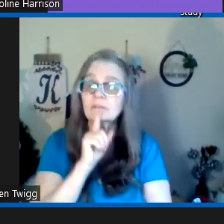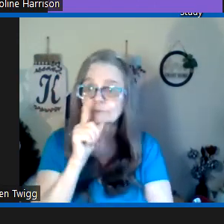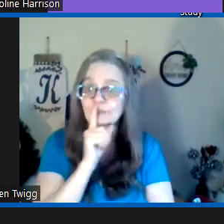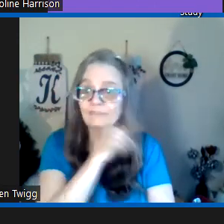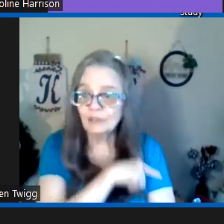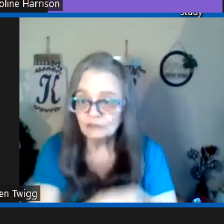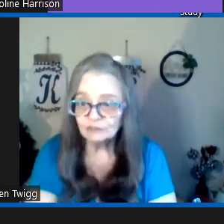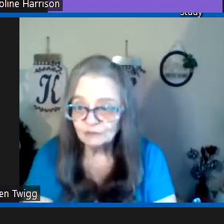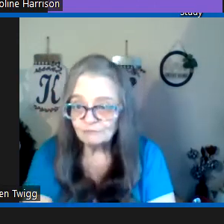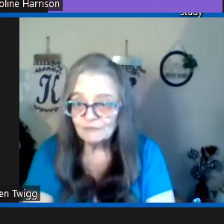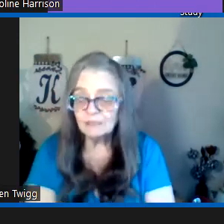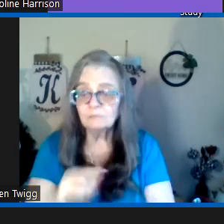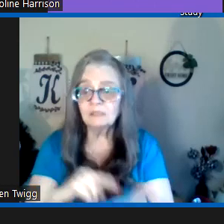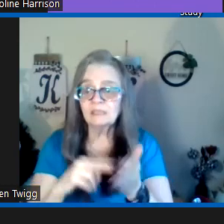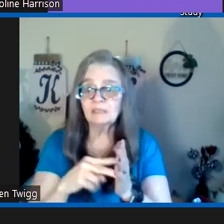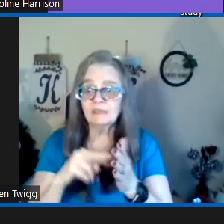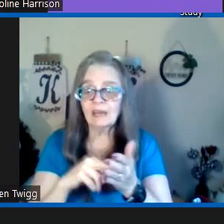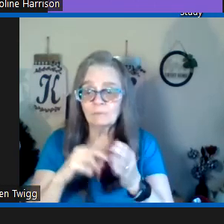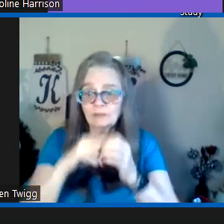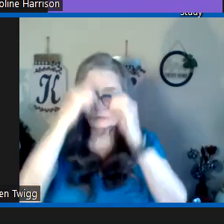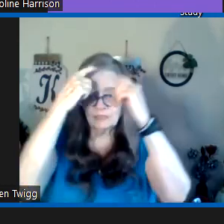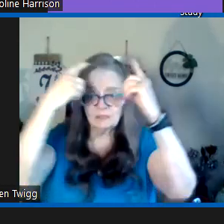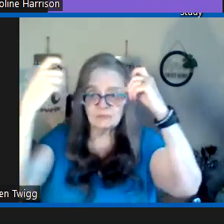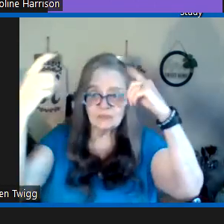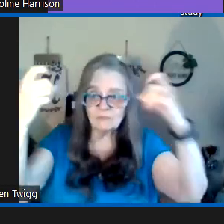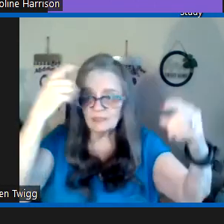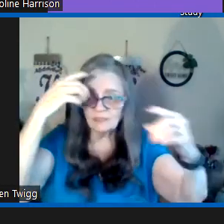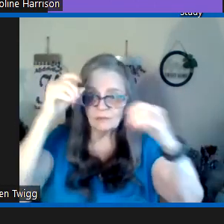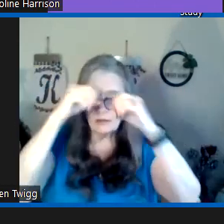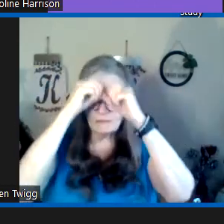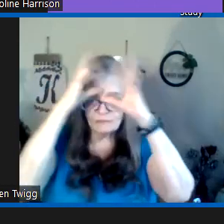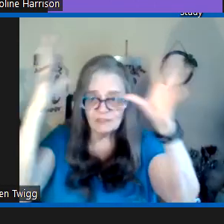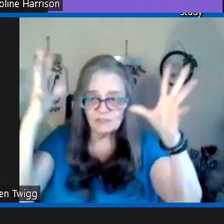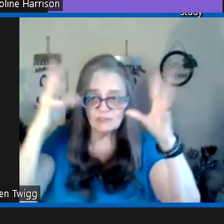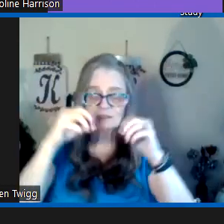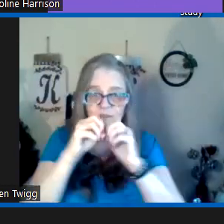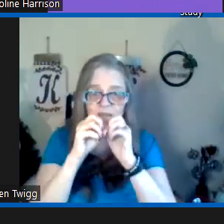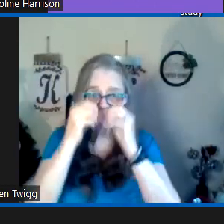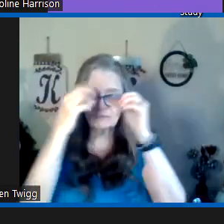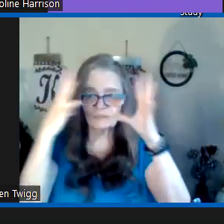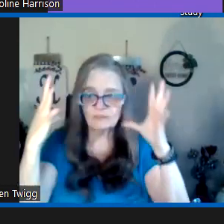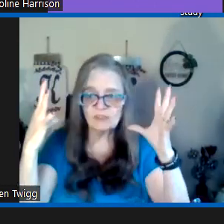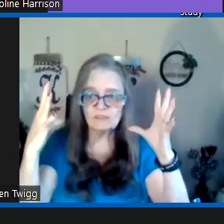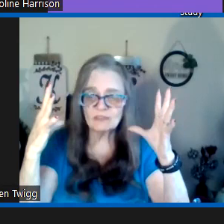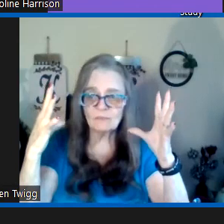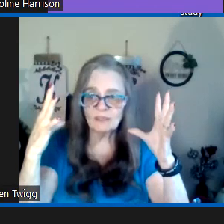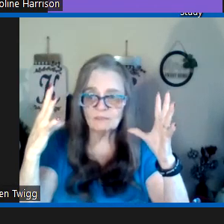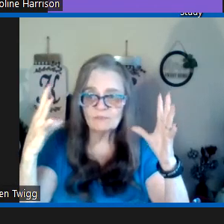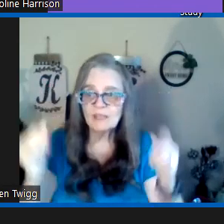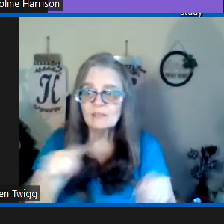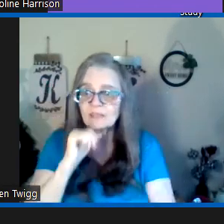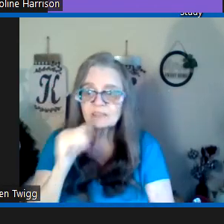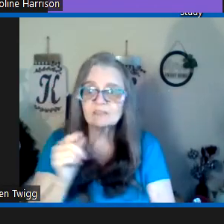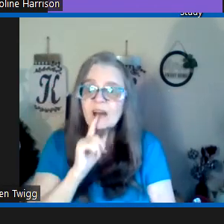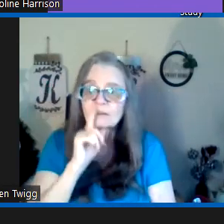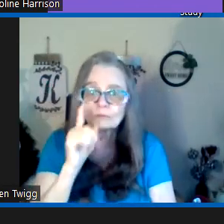can be really false meaning that we dream something or have a vision uh have a the vision of something